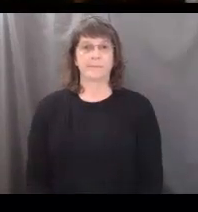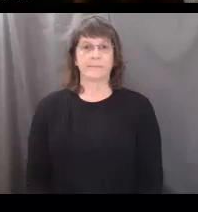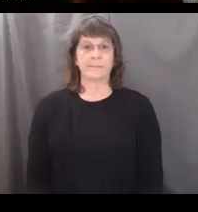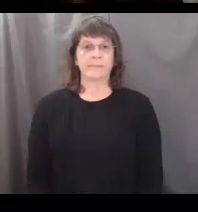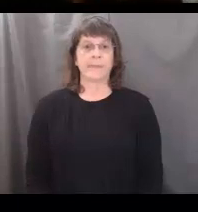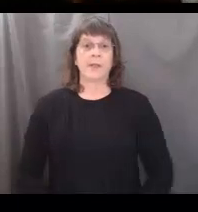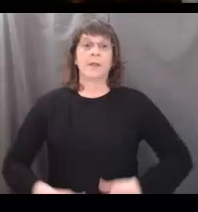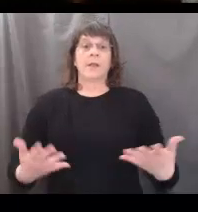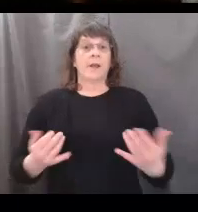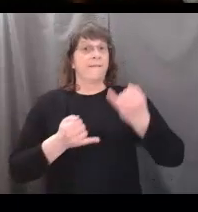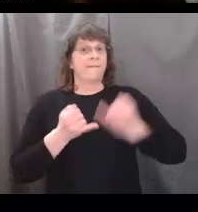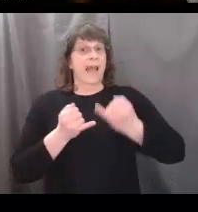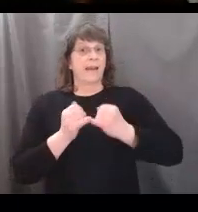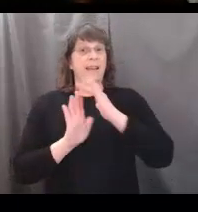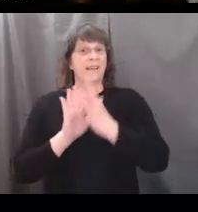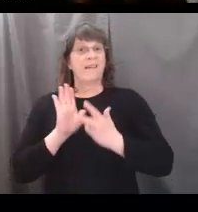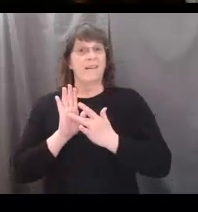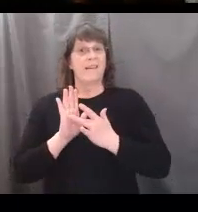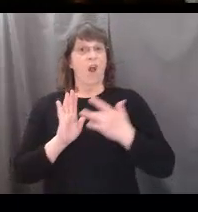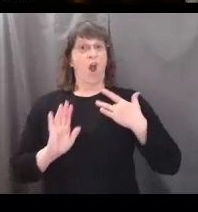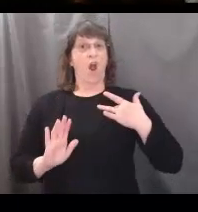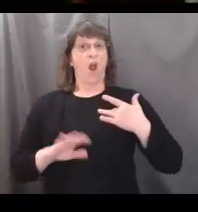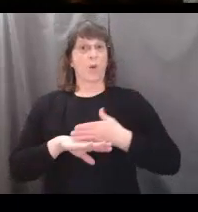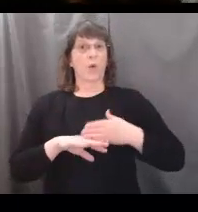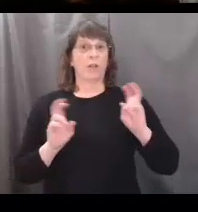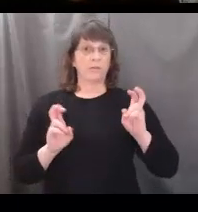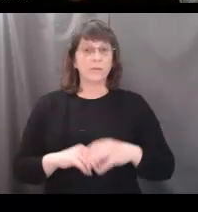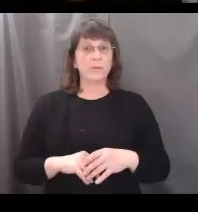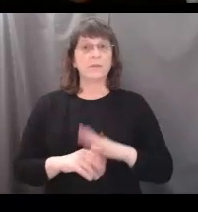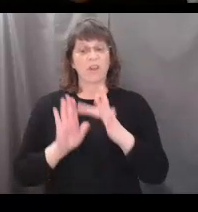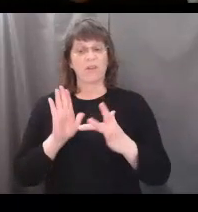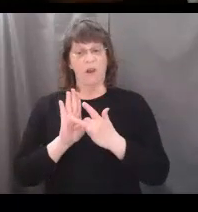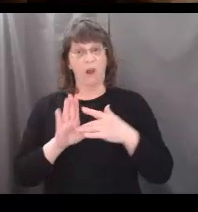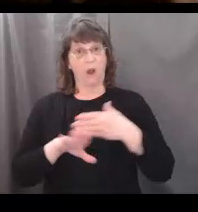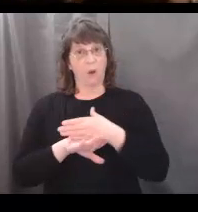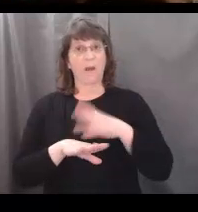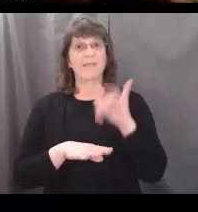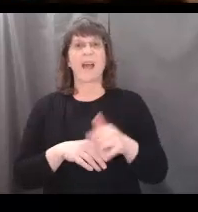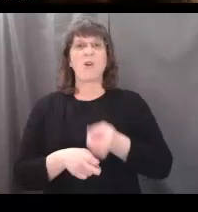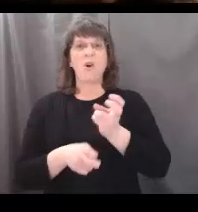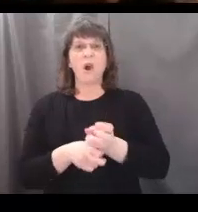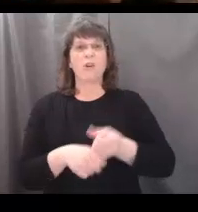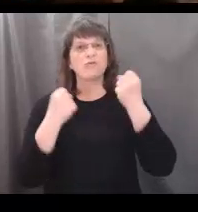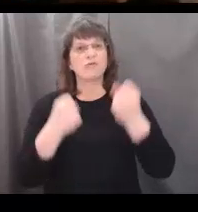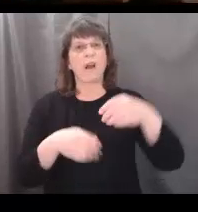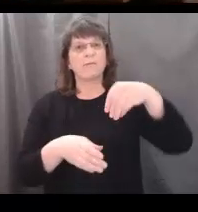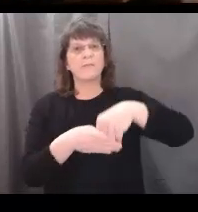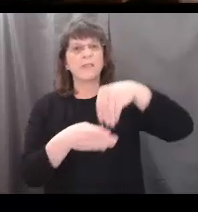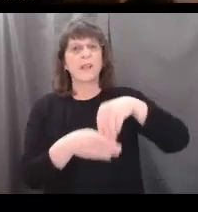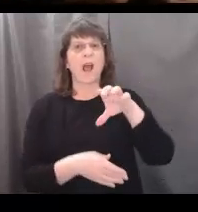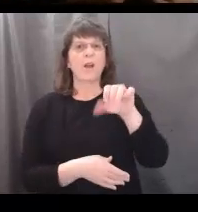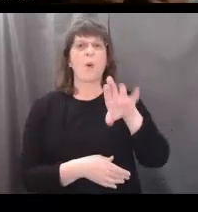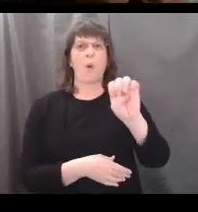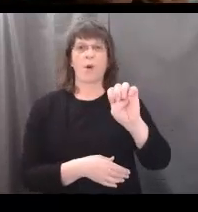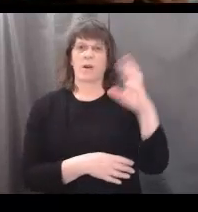So finally there is the heartwood. The heartwood is the hard, strong inner core of the tree.